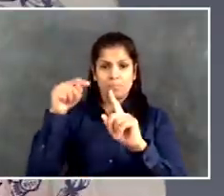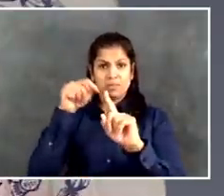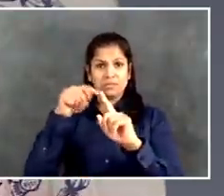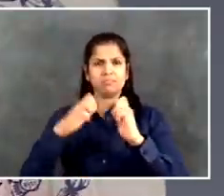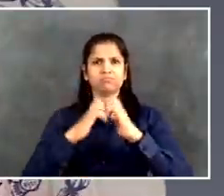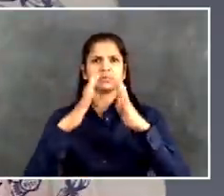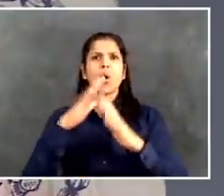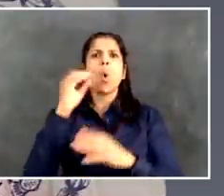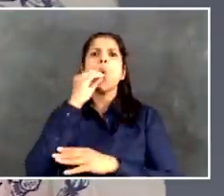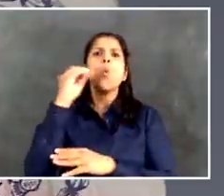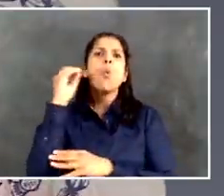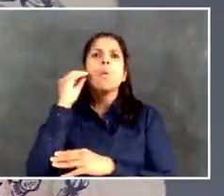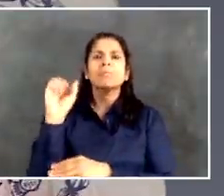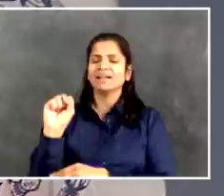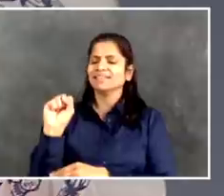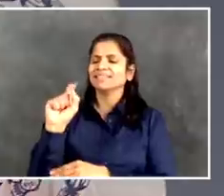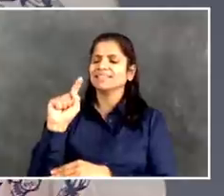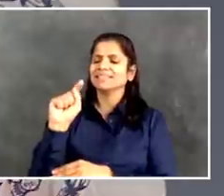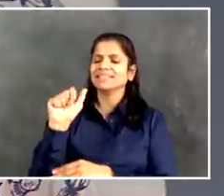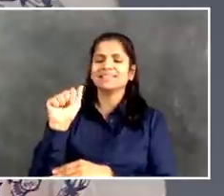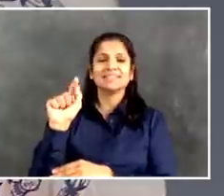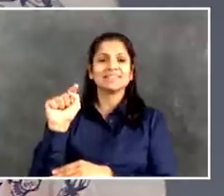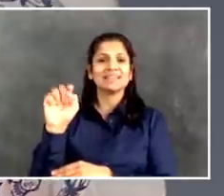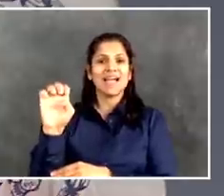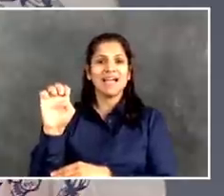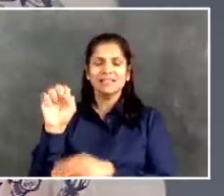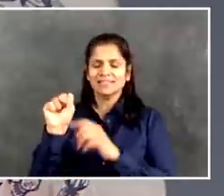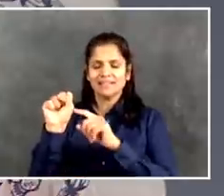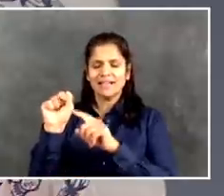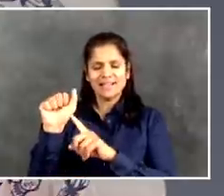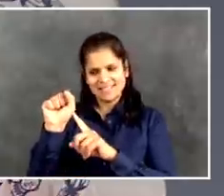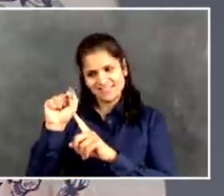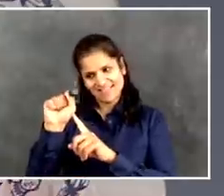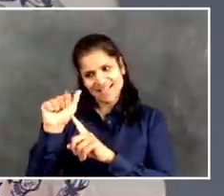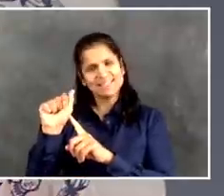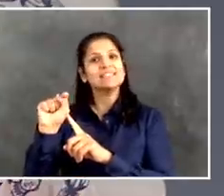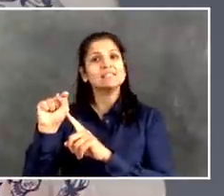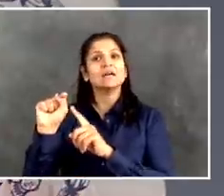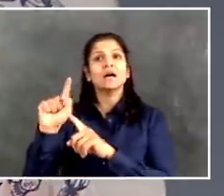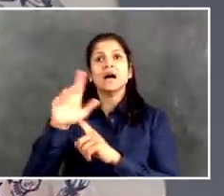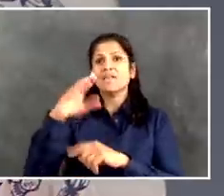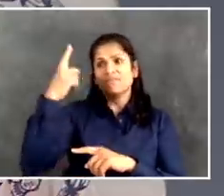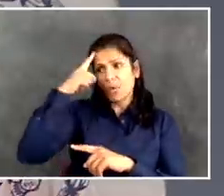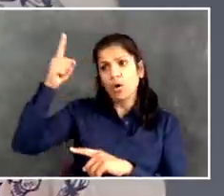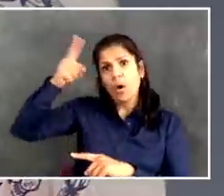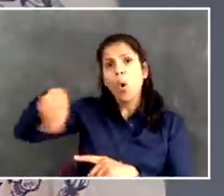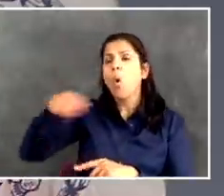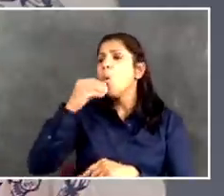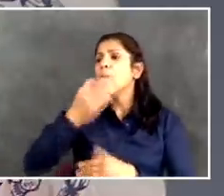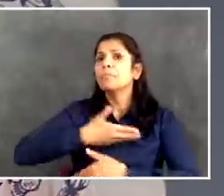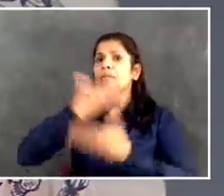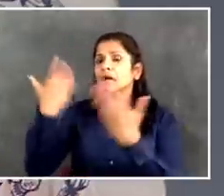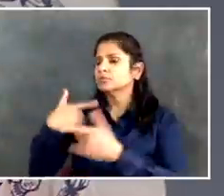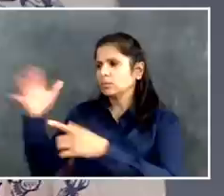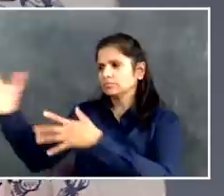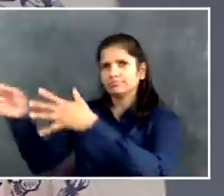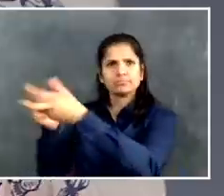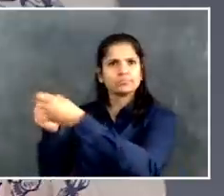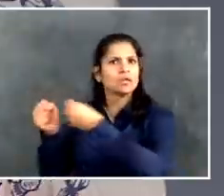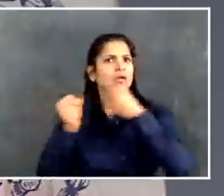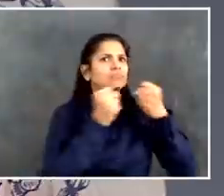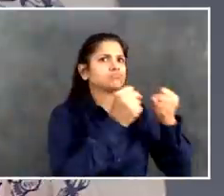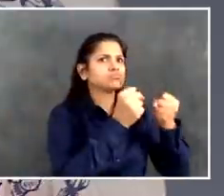into shelter and into affordable housing and kept them there. And the NYPD has been a crucial part of that equation. So I'm not going to accept